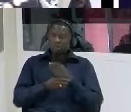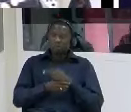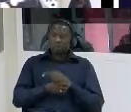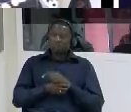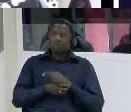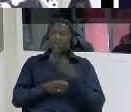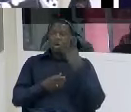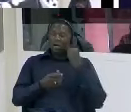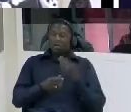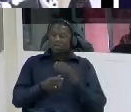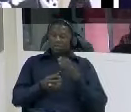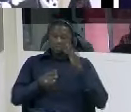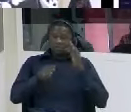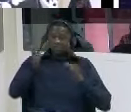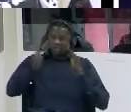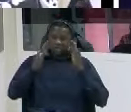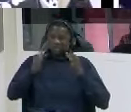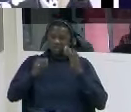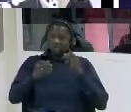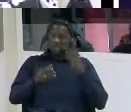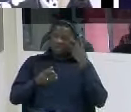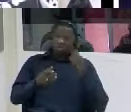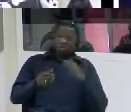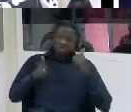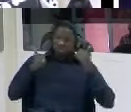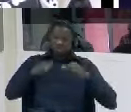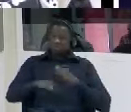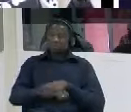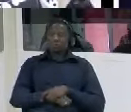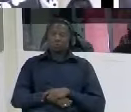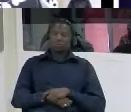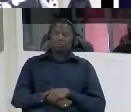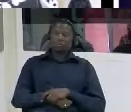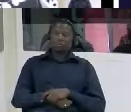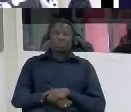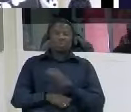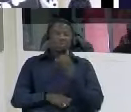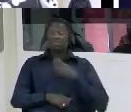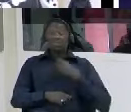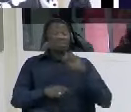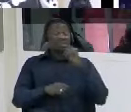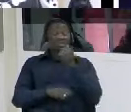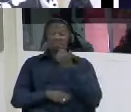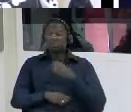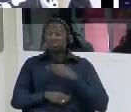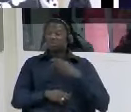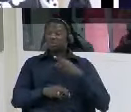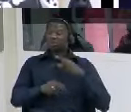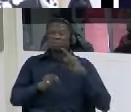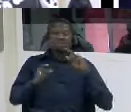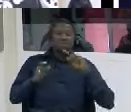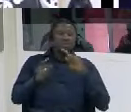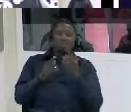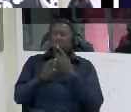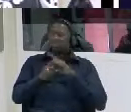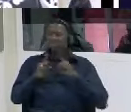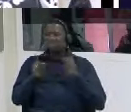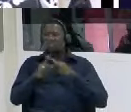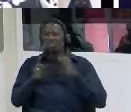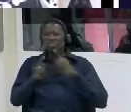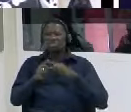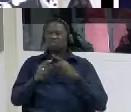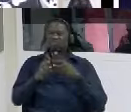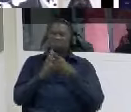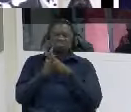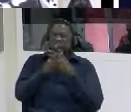was very hectic so many intermediations so many irregularities happened during the trial for one year nine